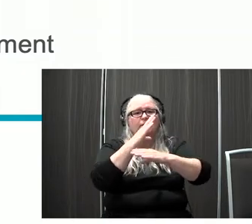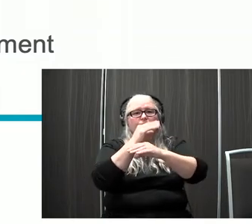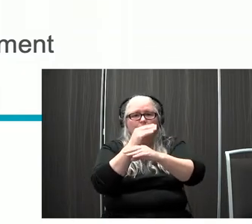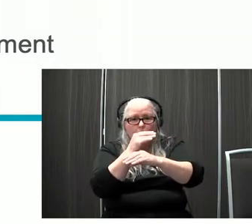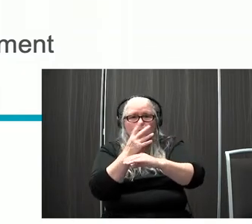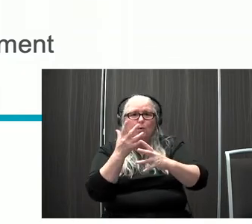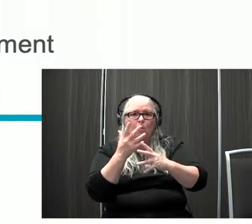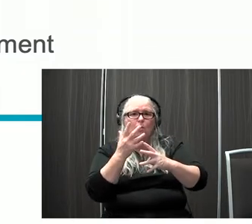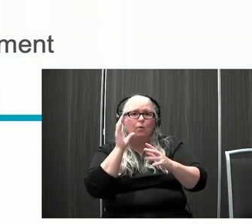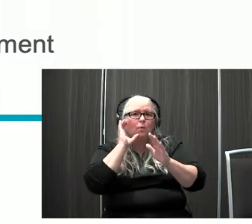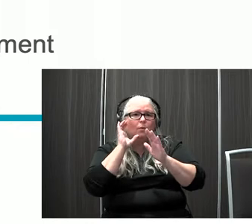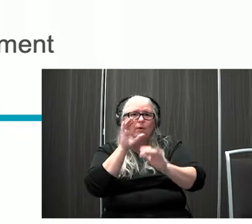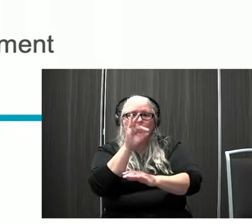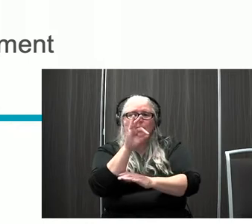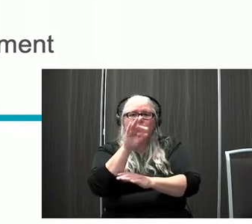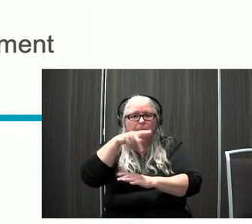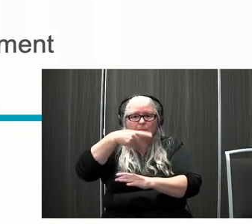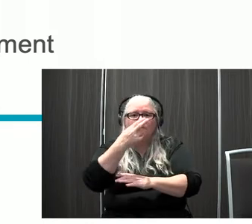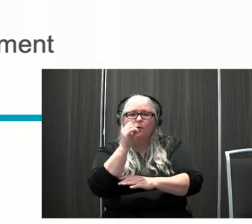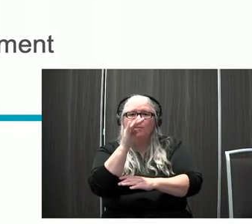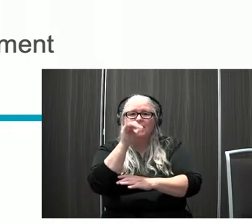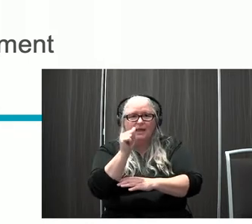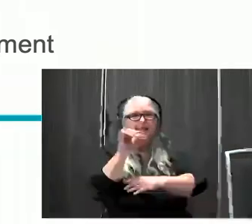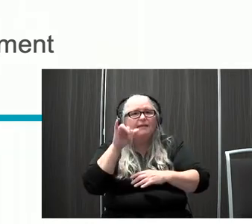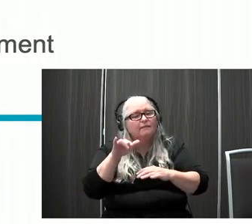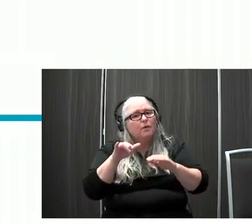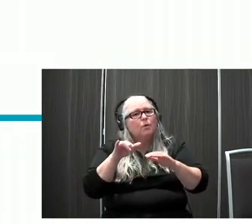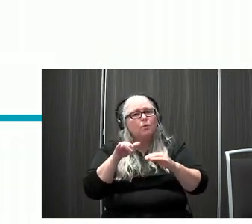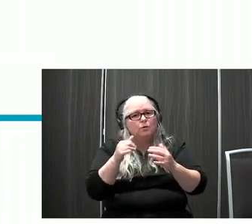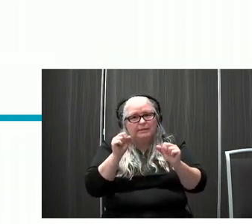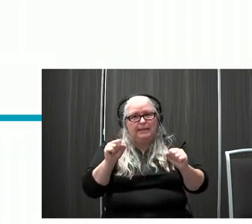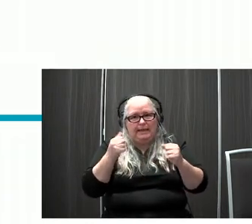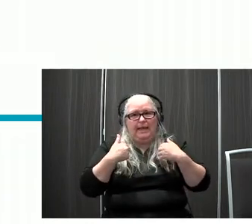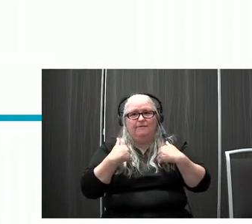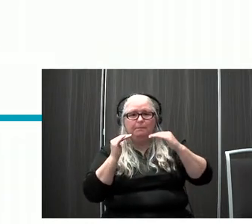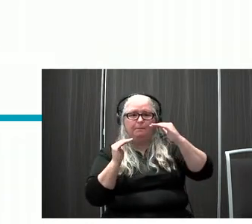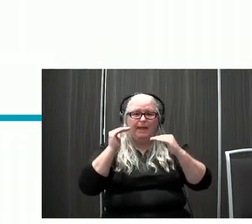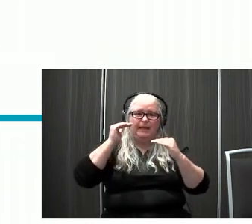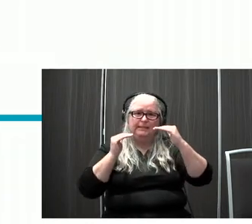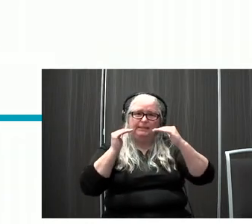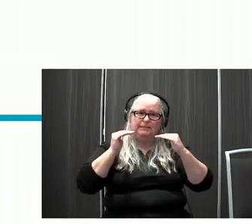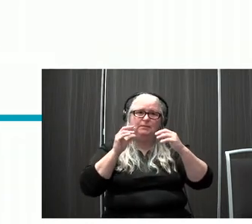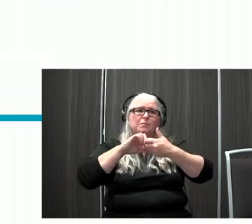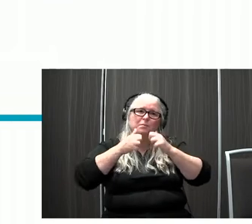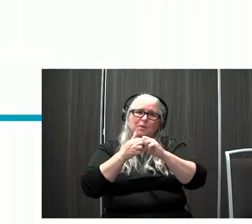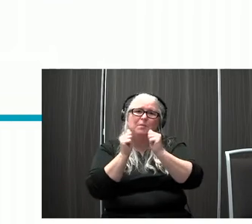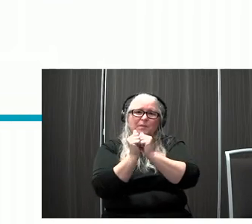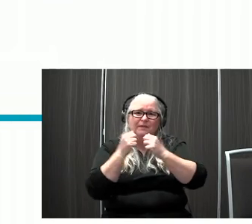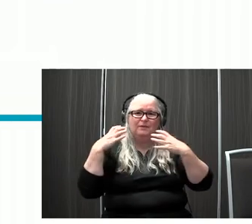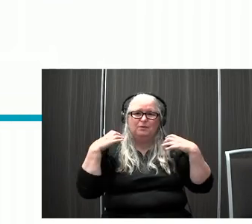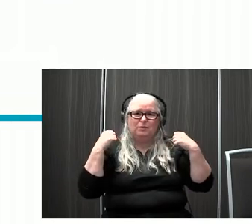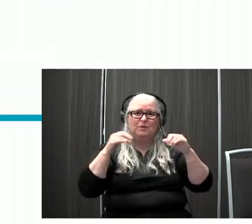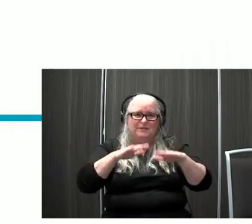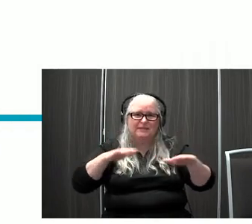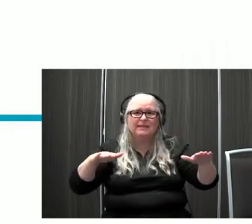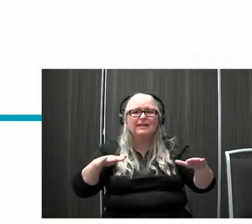factors alone are enough to cause a balance disturbance in kiddos with CHARGE. Next we're going to discuss the proprioceptors. So